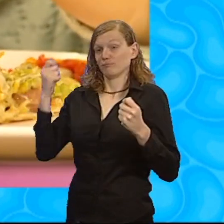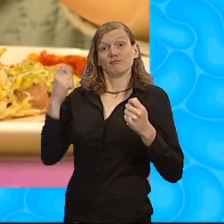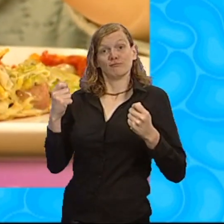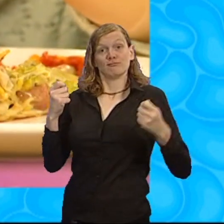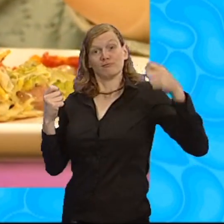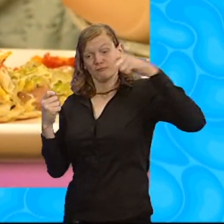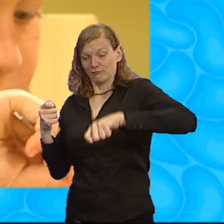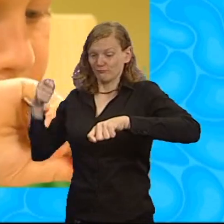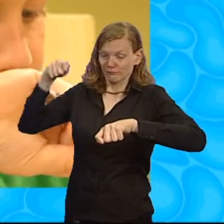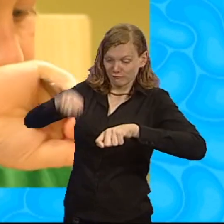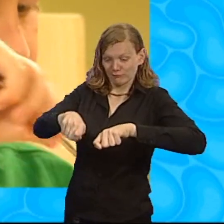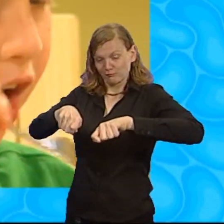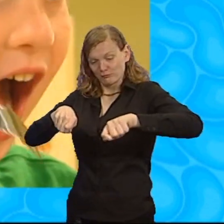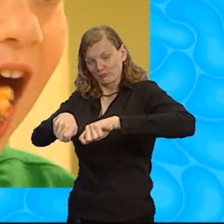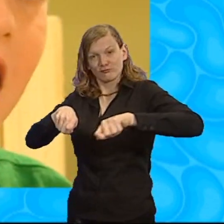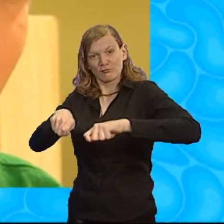Mmm,